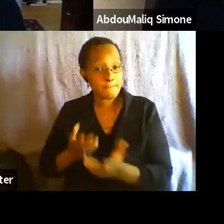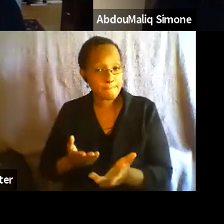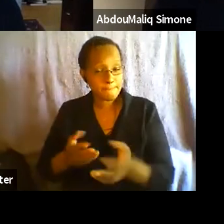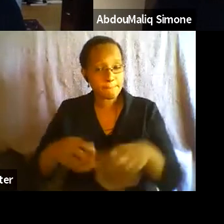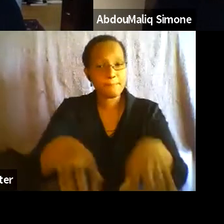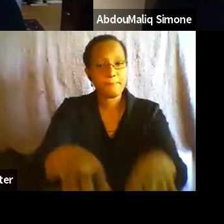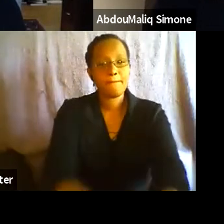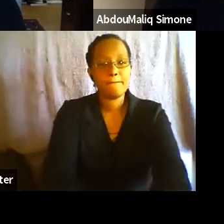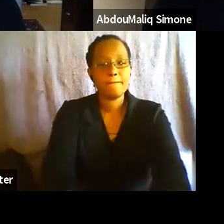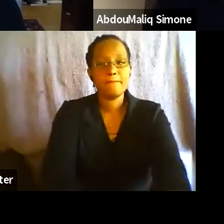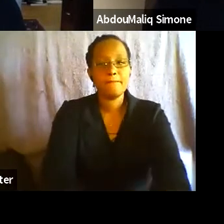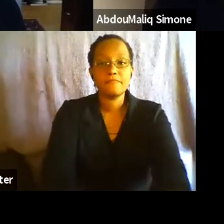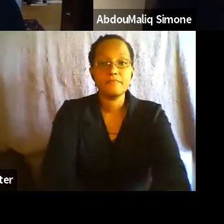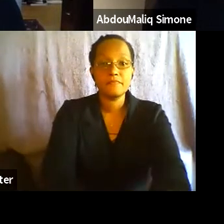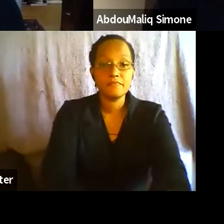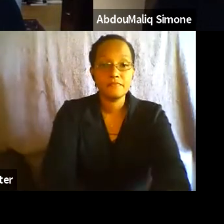who, Rafif, would you?